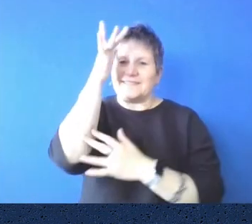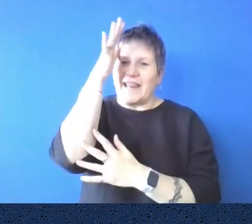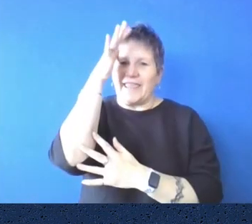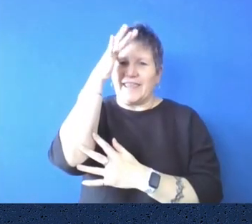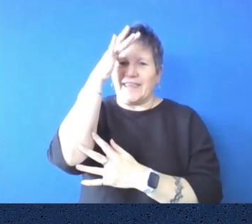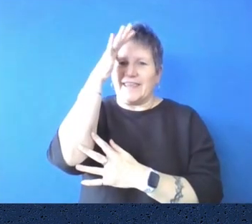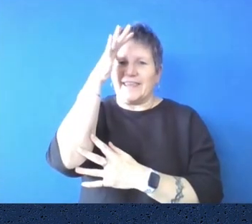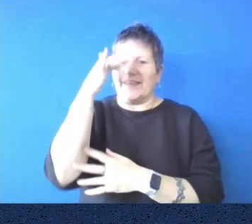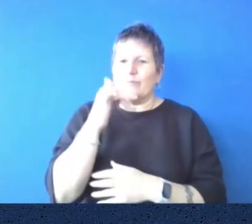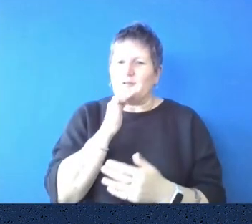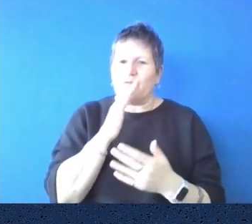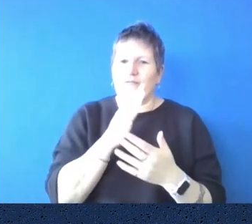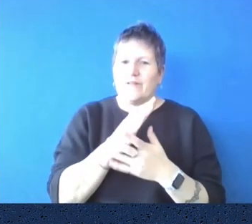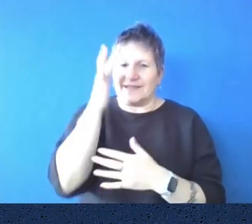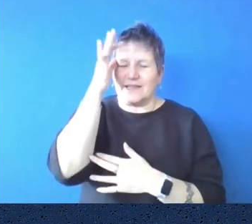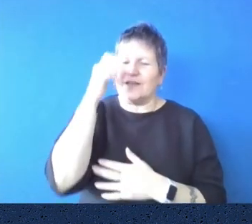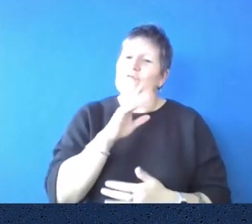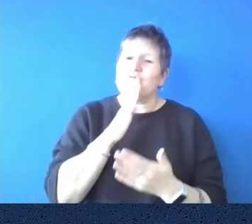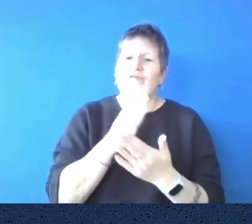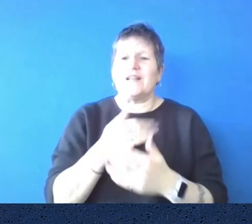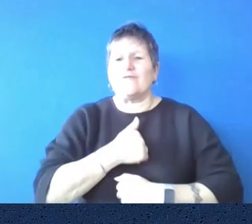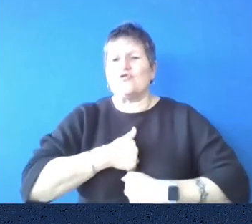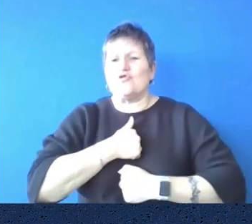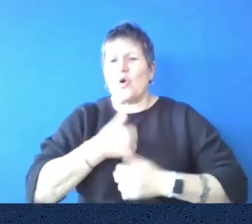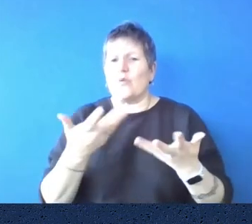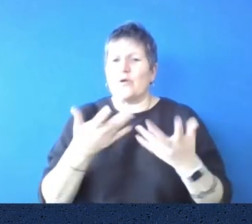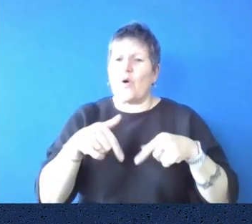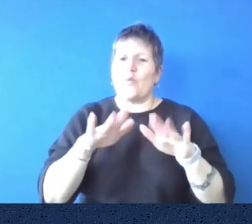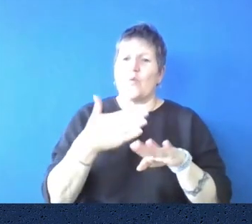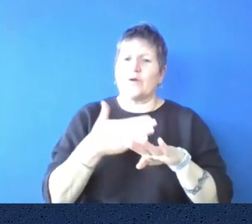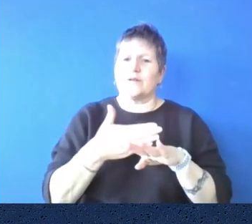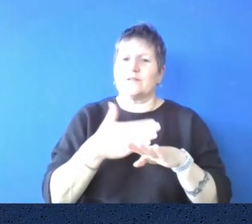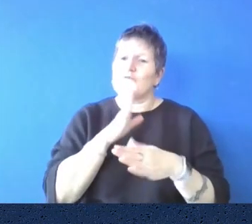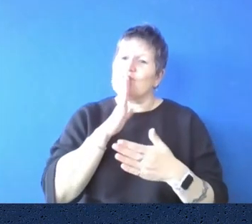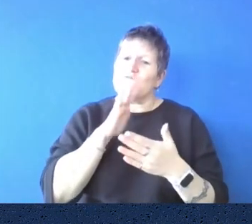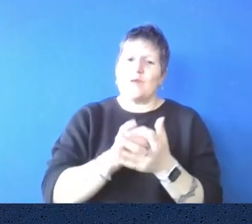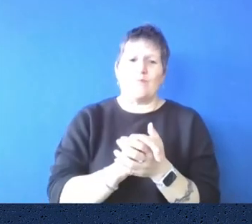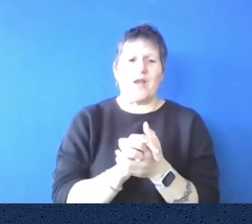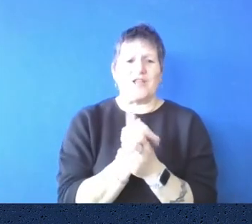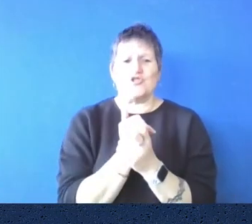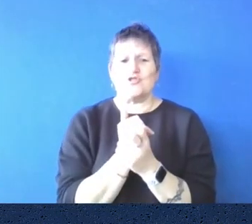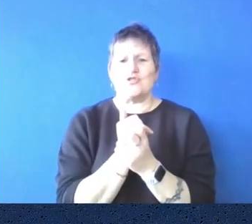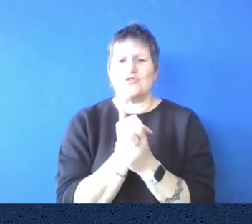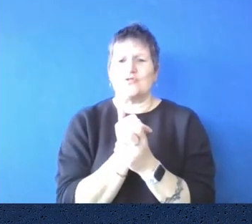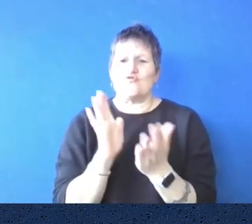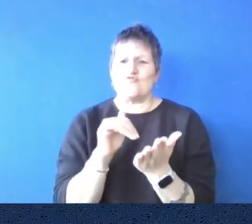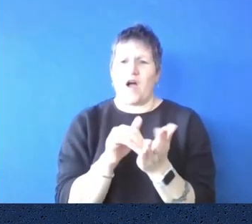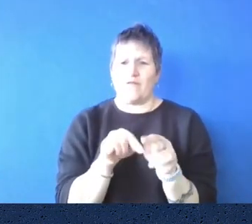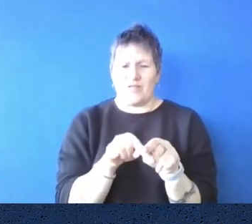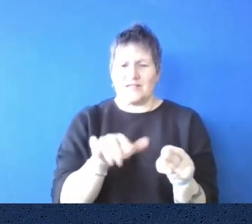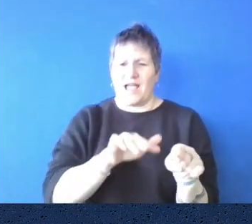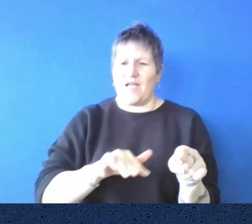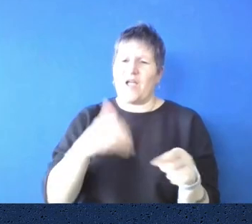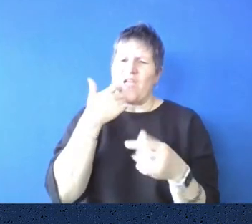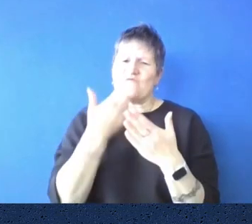Look, you've got to enjoy where you work. Um, and it's an absolute pleasure to walk into this place every day and